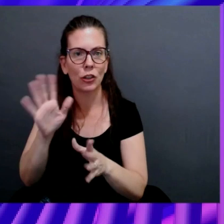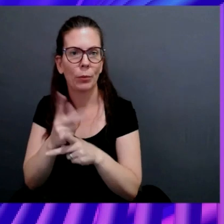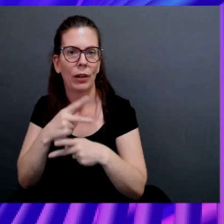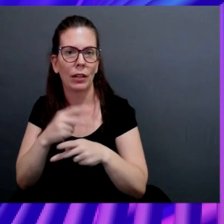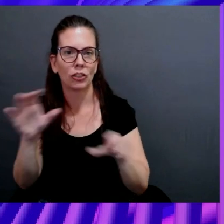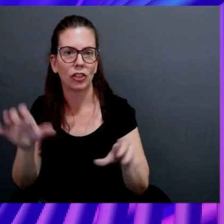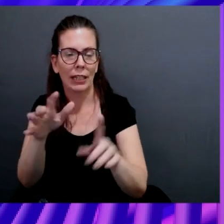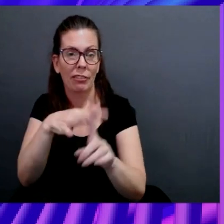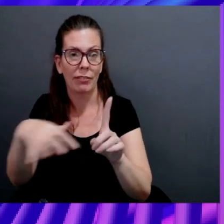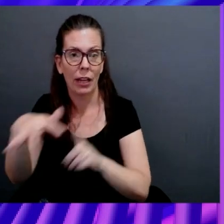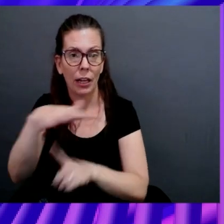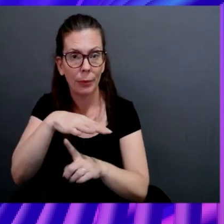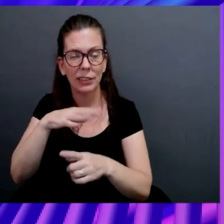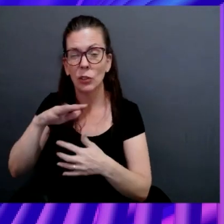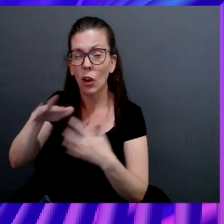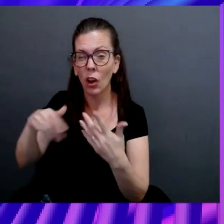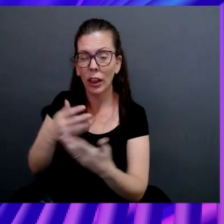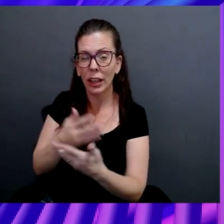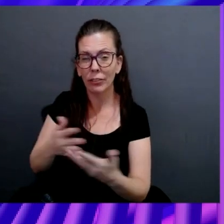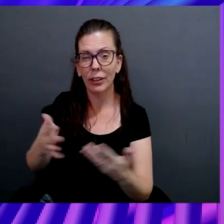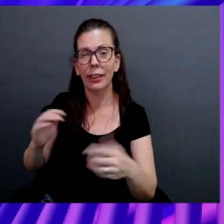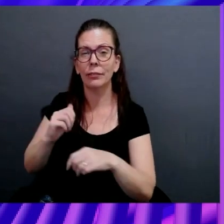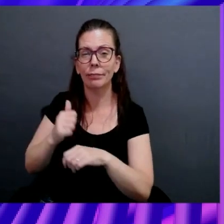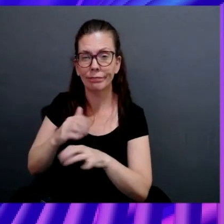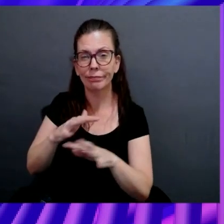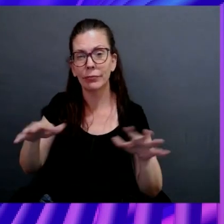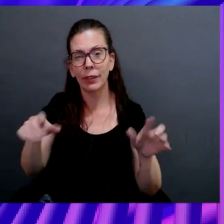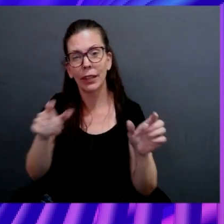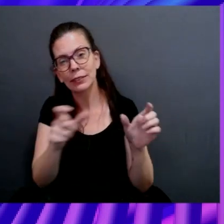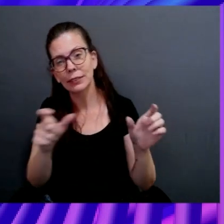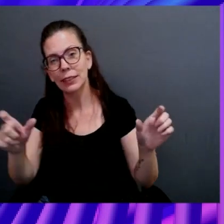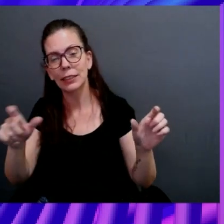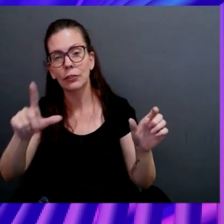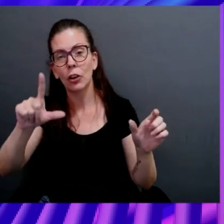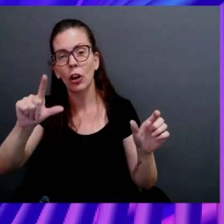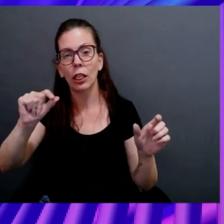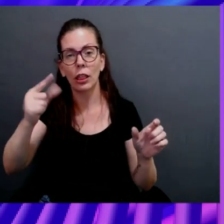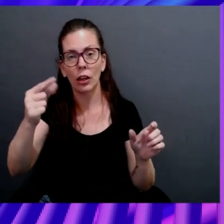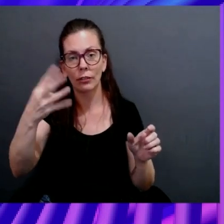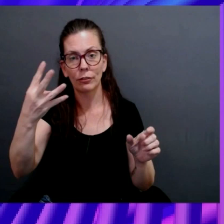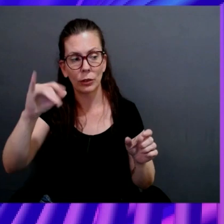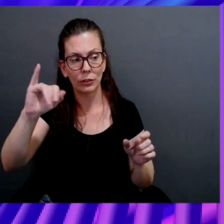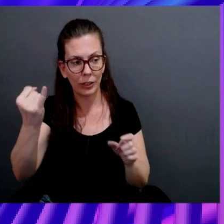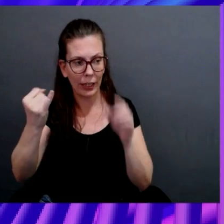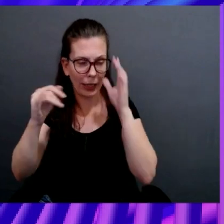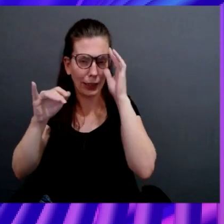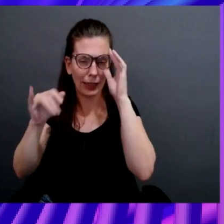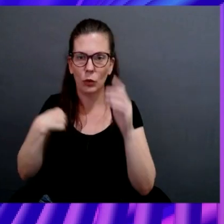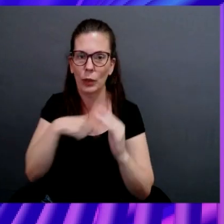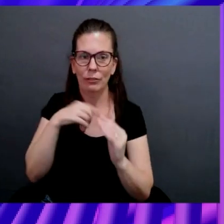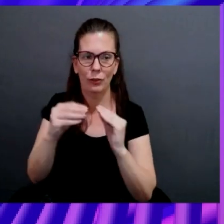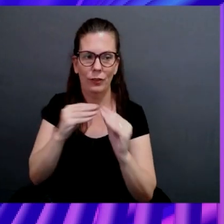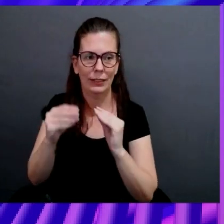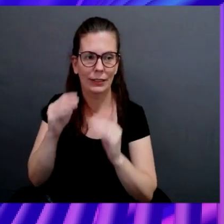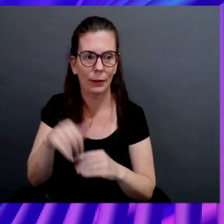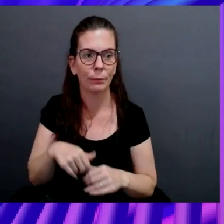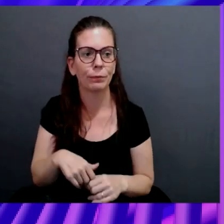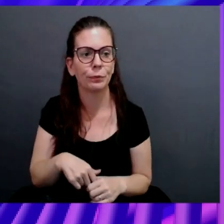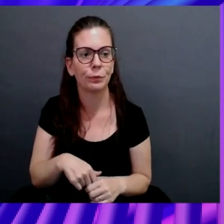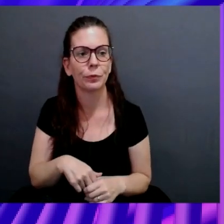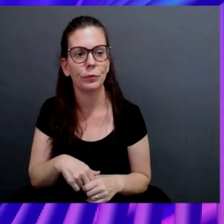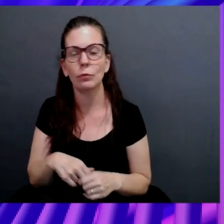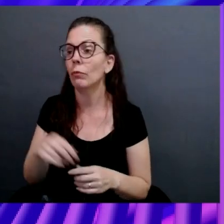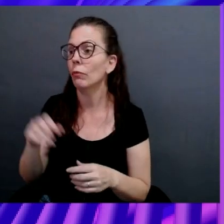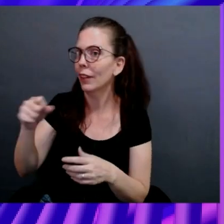out of all the instances of Log4Shell, this is the one you really need to fix before the holidays. Yeah. That helps answer my question.